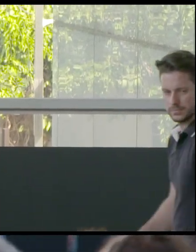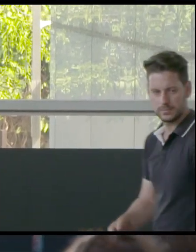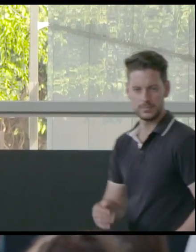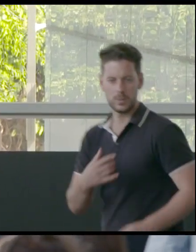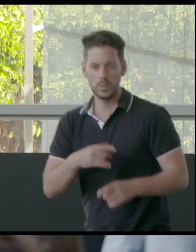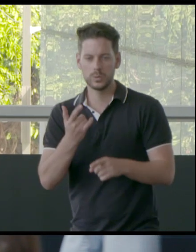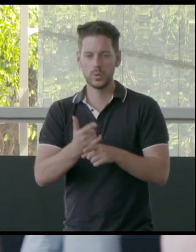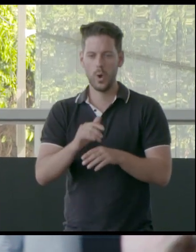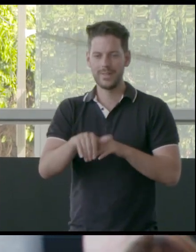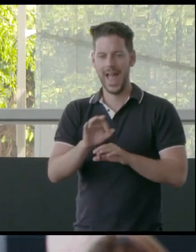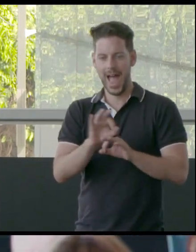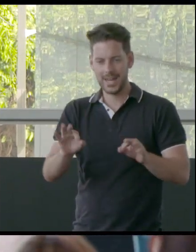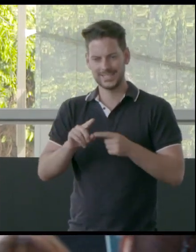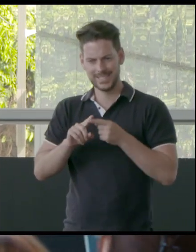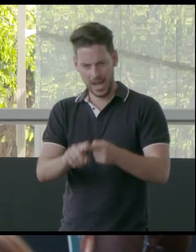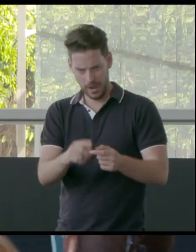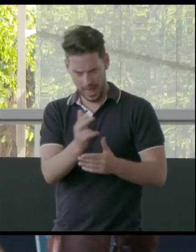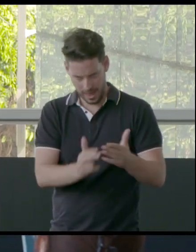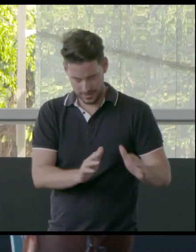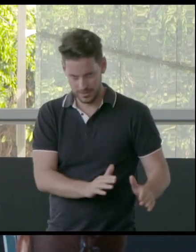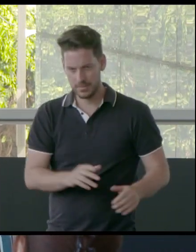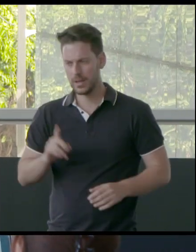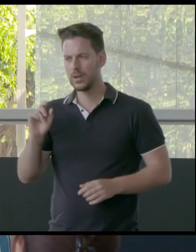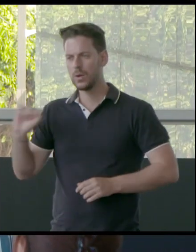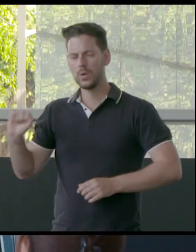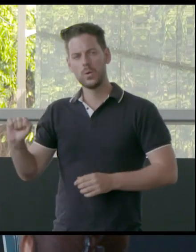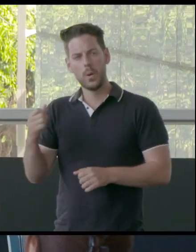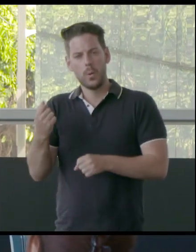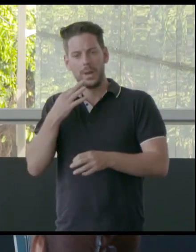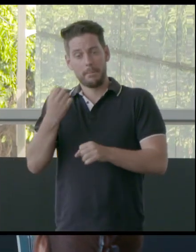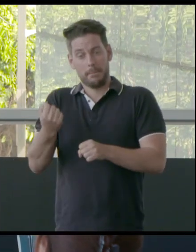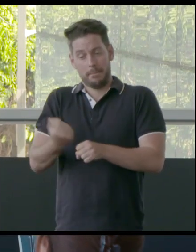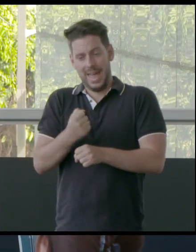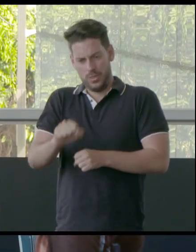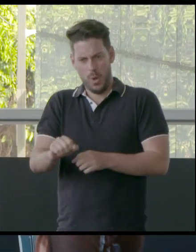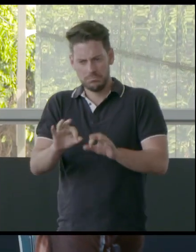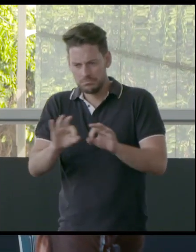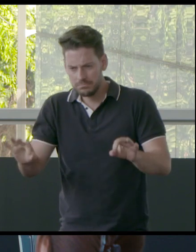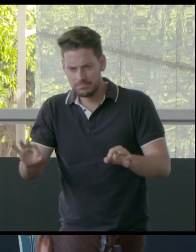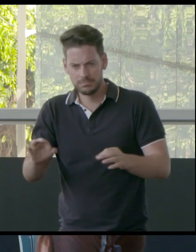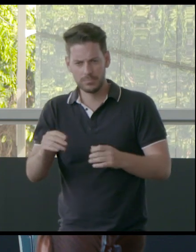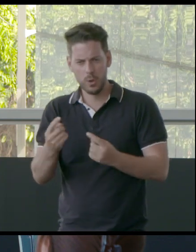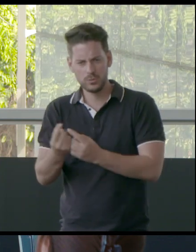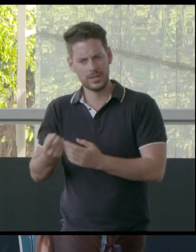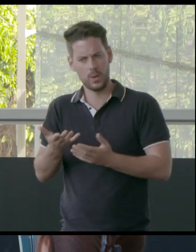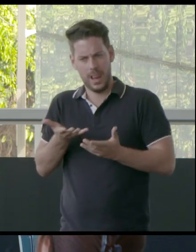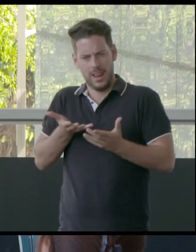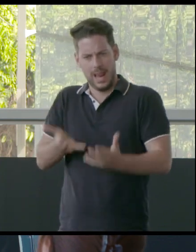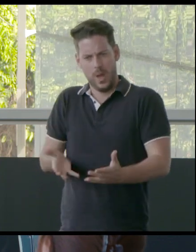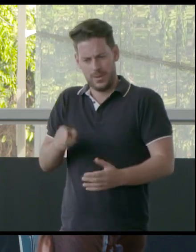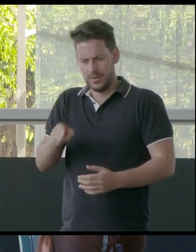can you just maybe describe what you do in making those objects or allowing them to